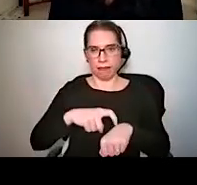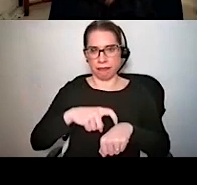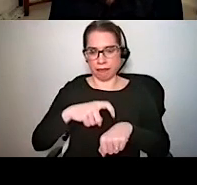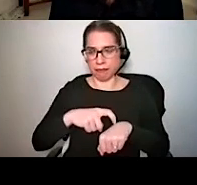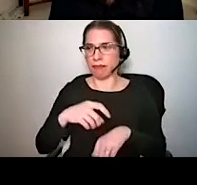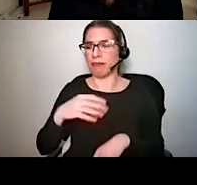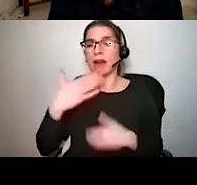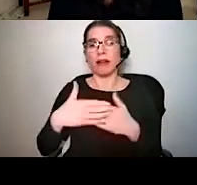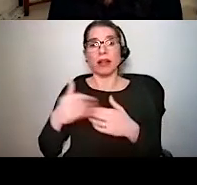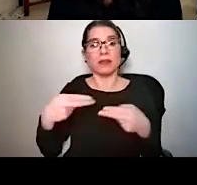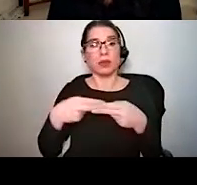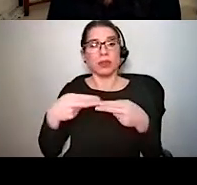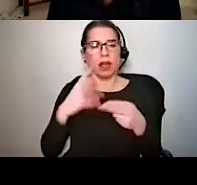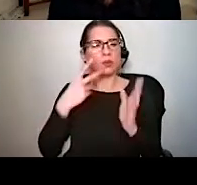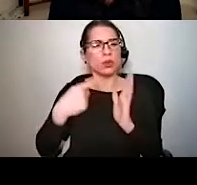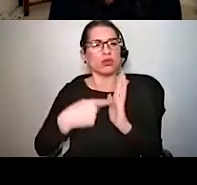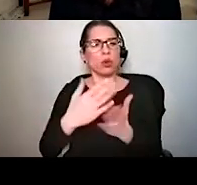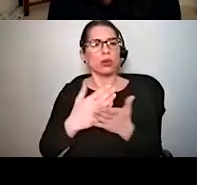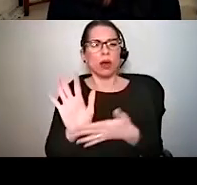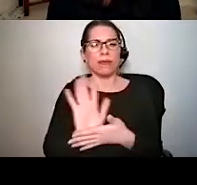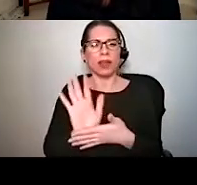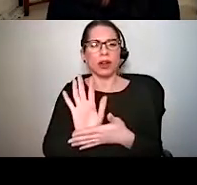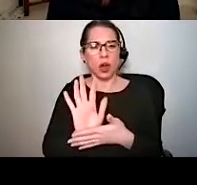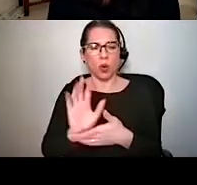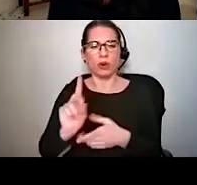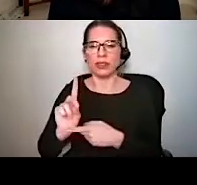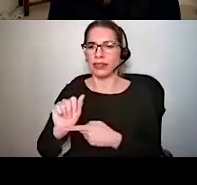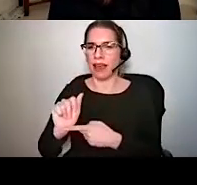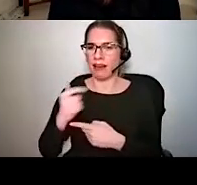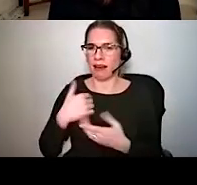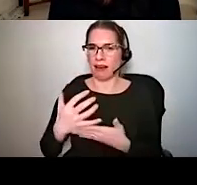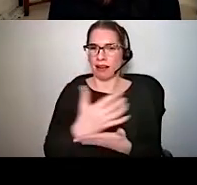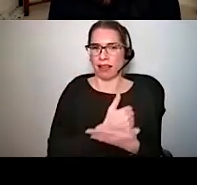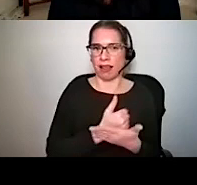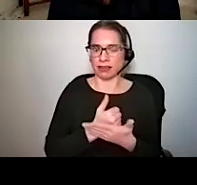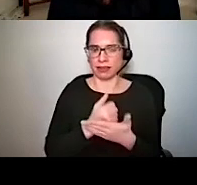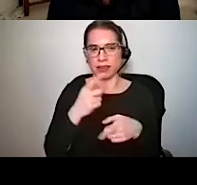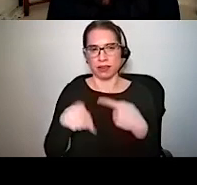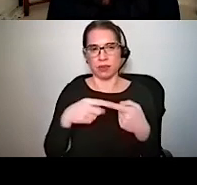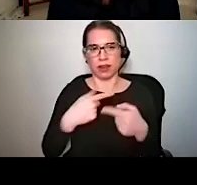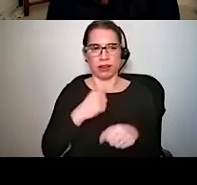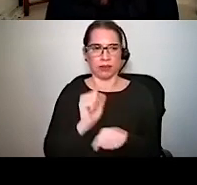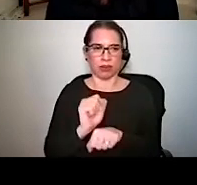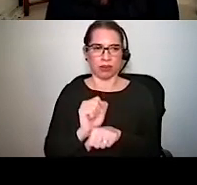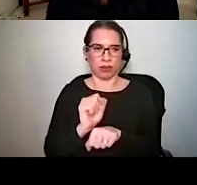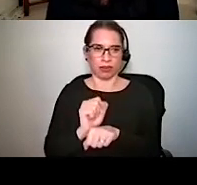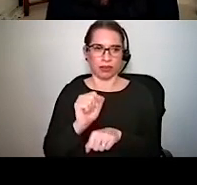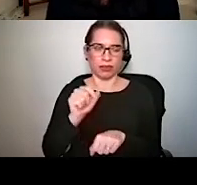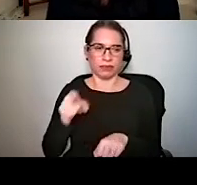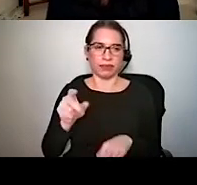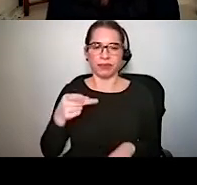videos of real data that was obtained during my postdoctoral appointment in the Lieberman lab at the Eaton Peabody